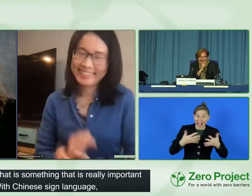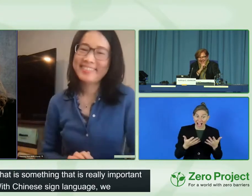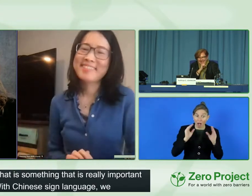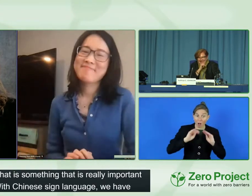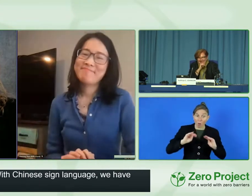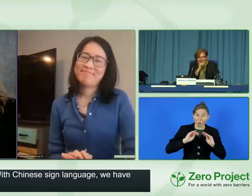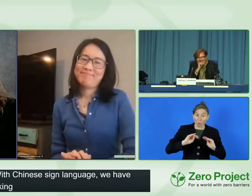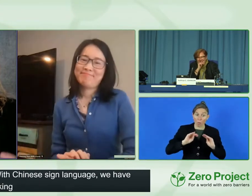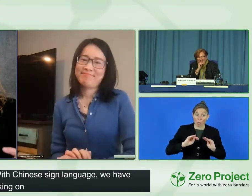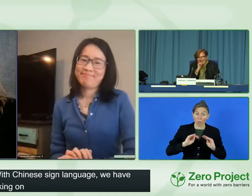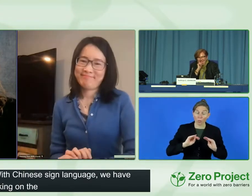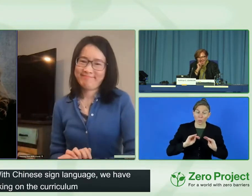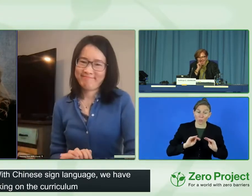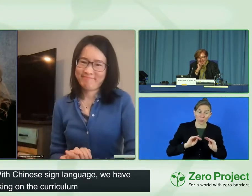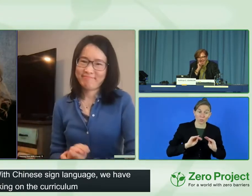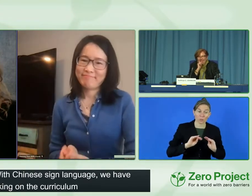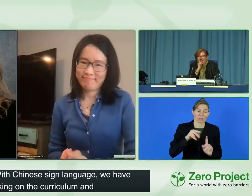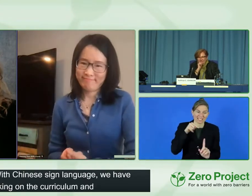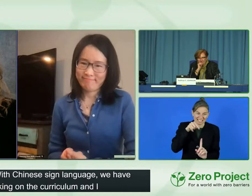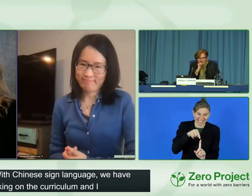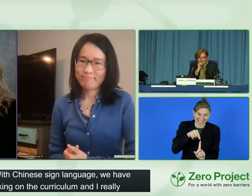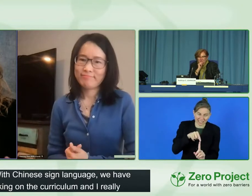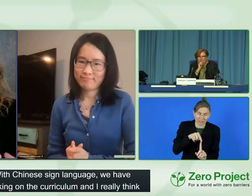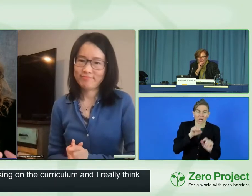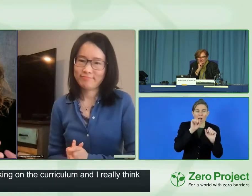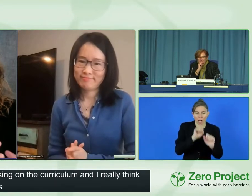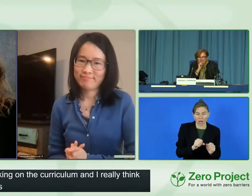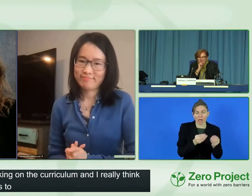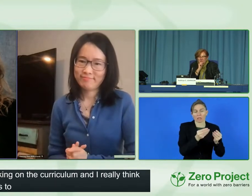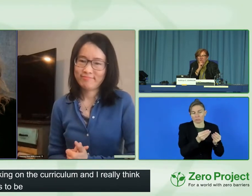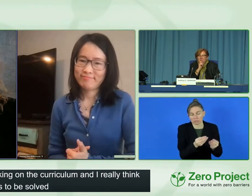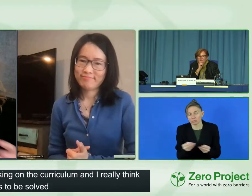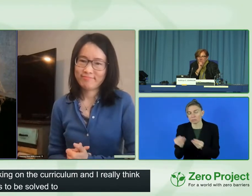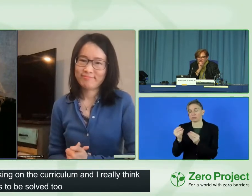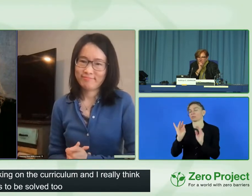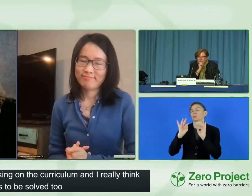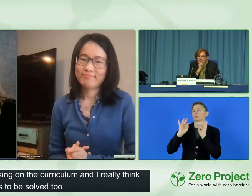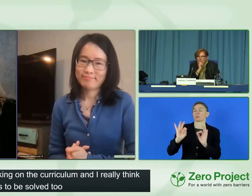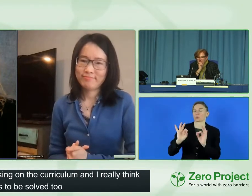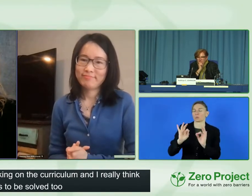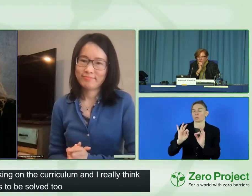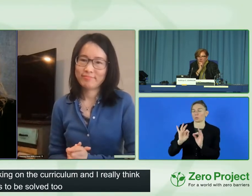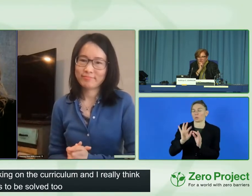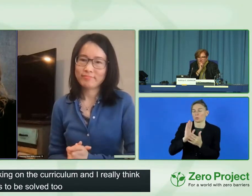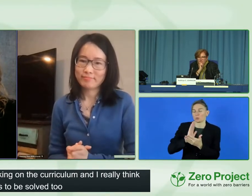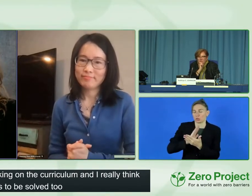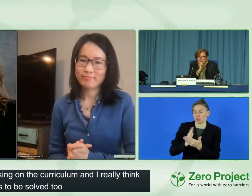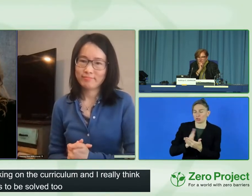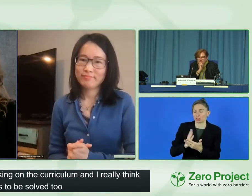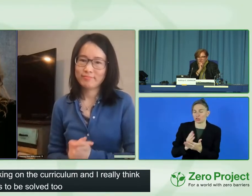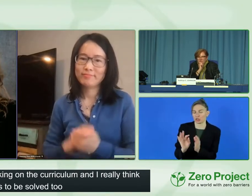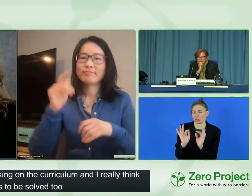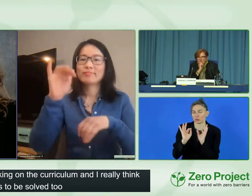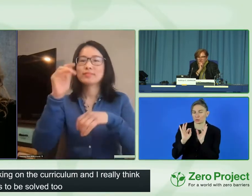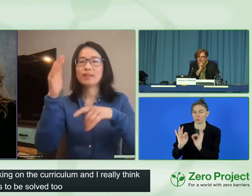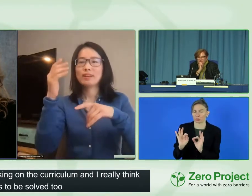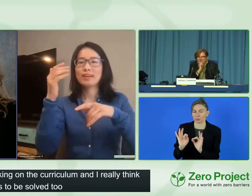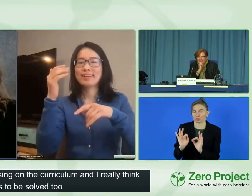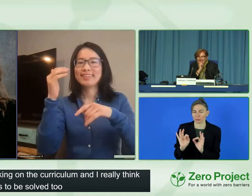to have a good Chinese sign language curriculum before we can actually build good signing